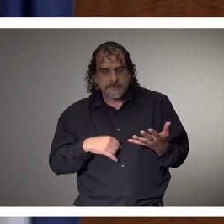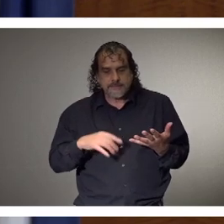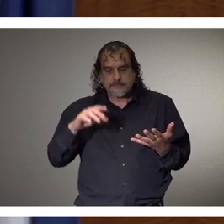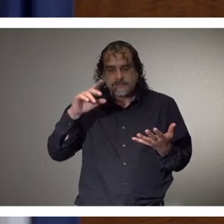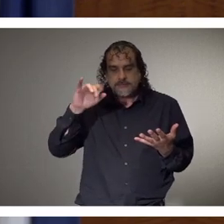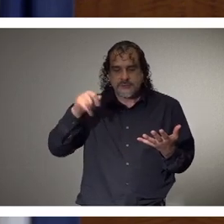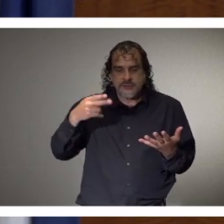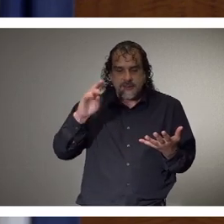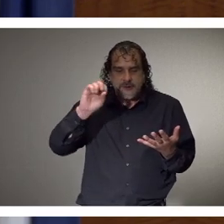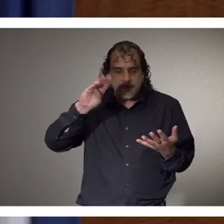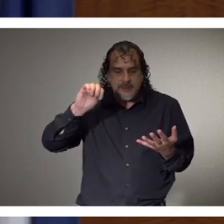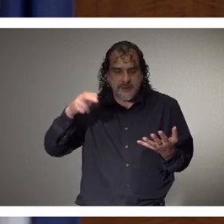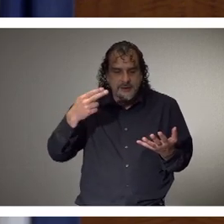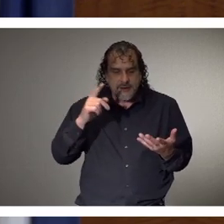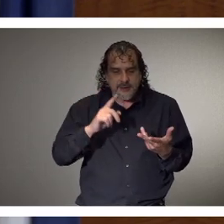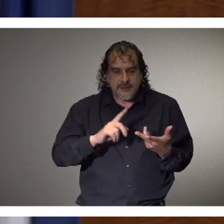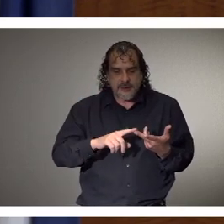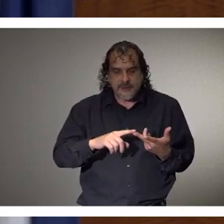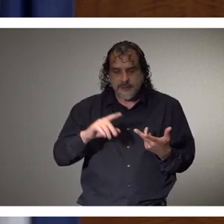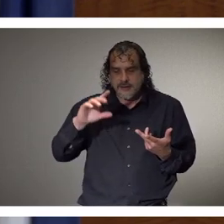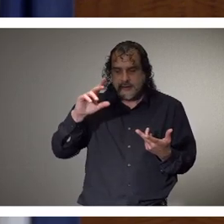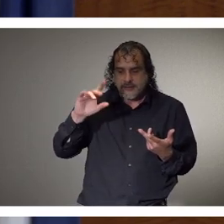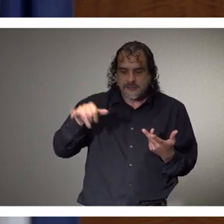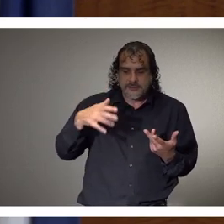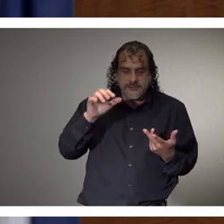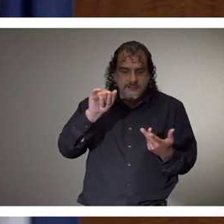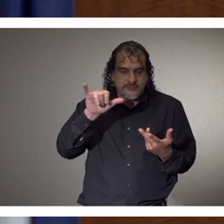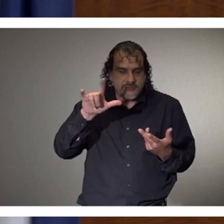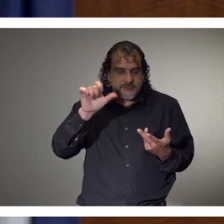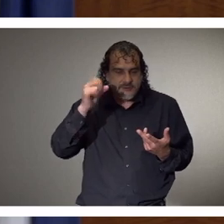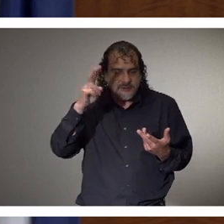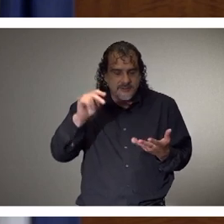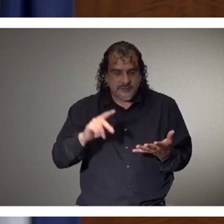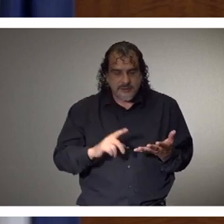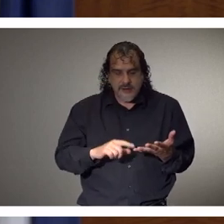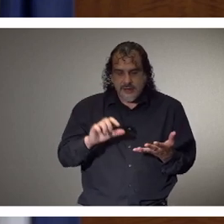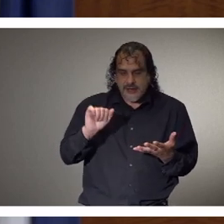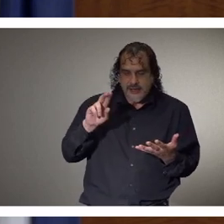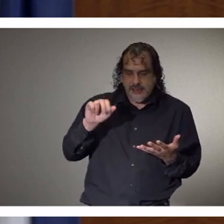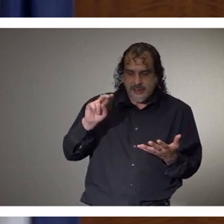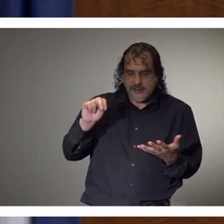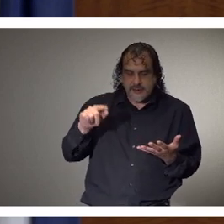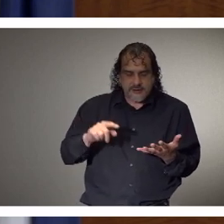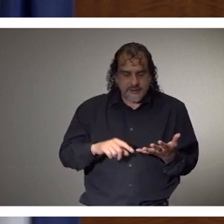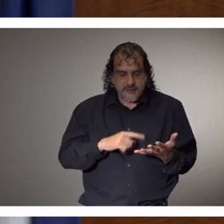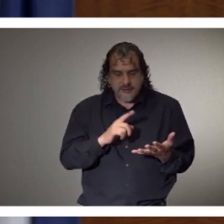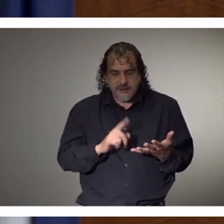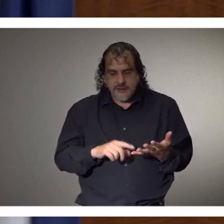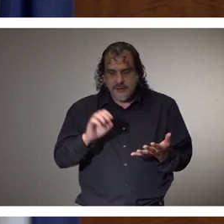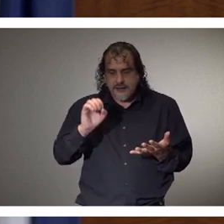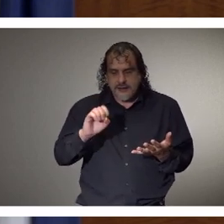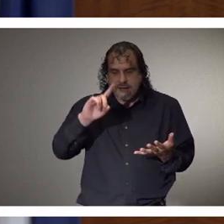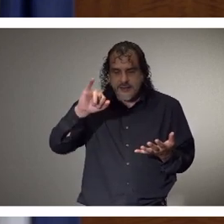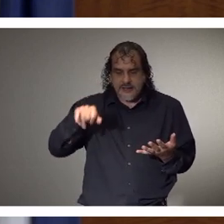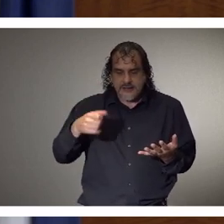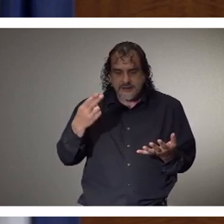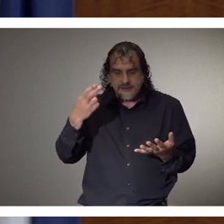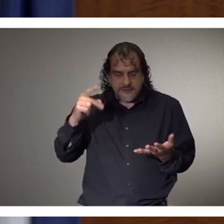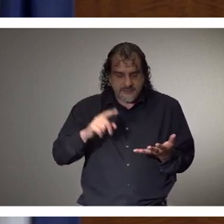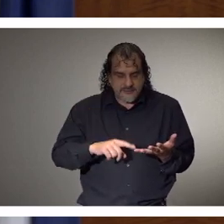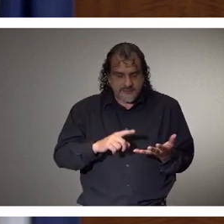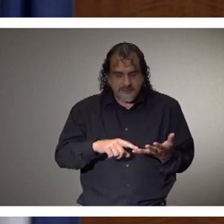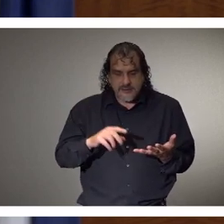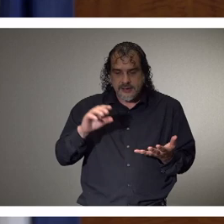Canton, Jimmy Pearson in Verona, Jalen Moore, Anna Hayes Davis from Meridian, Elijah Jones. Happy birthday, Anthony